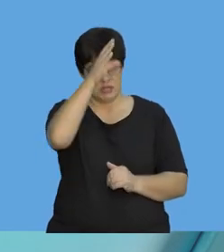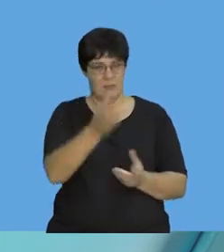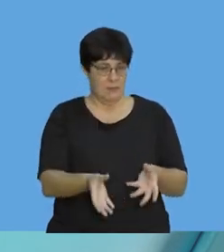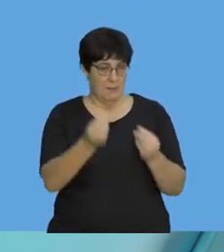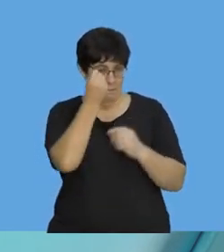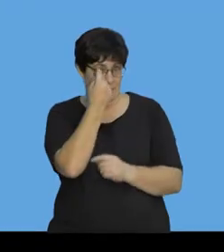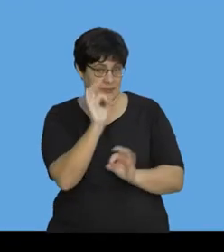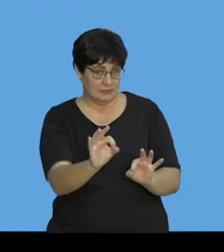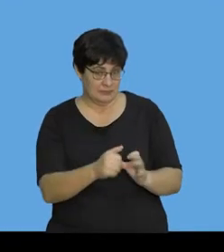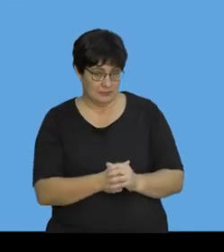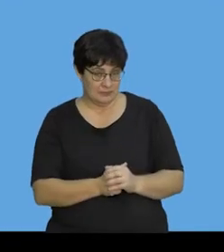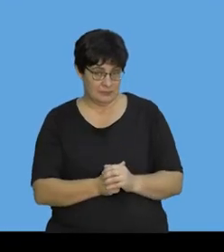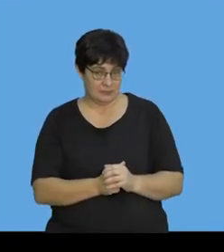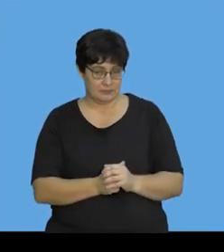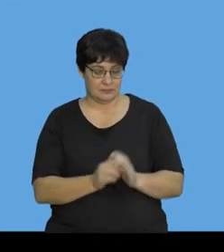the concept.